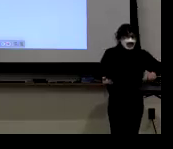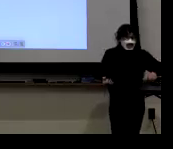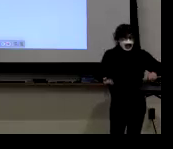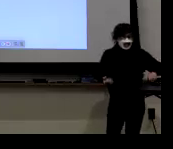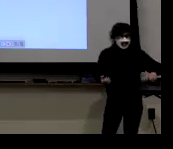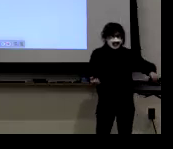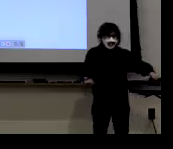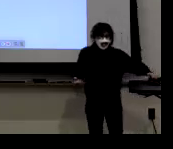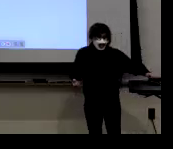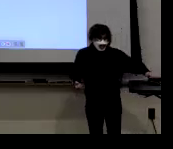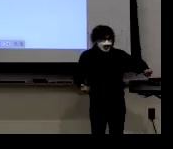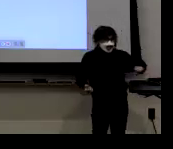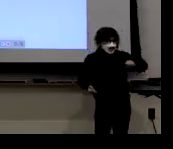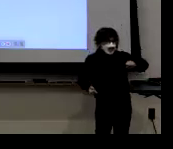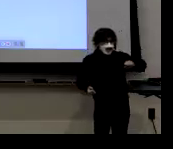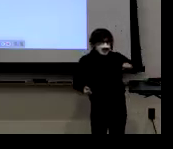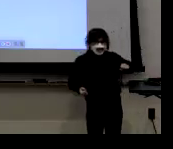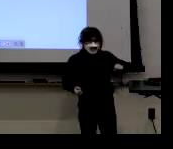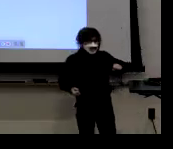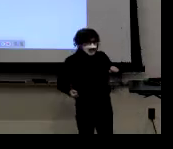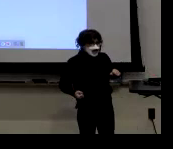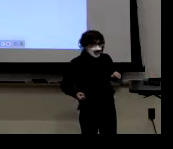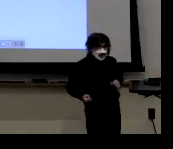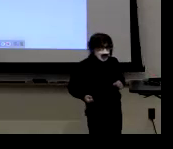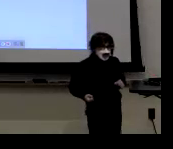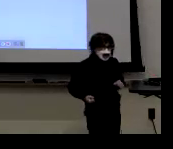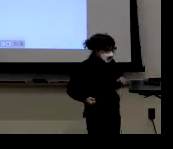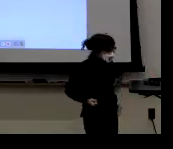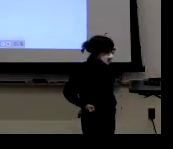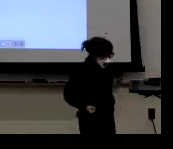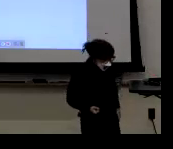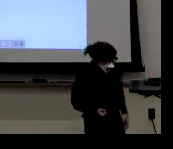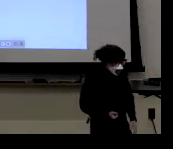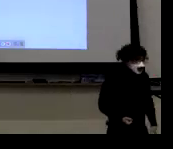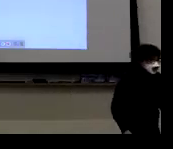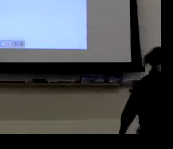I think so. You